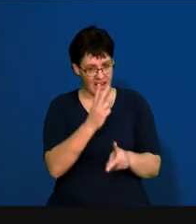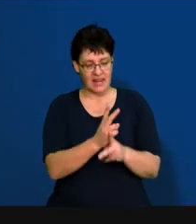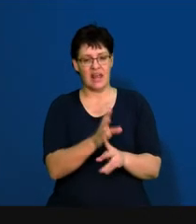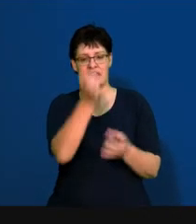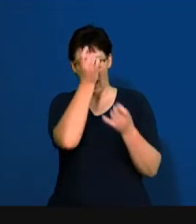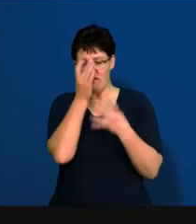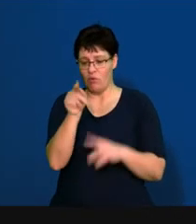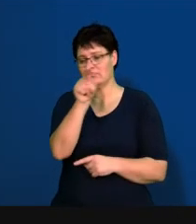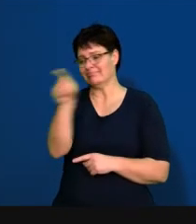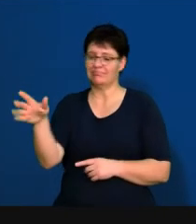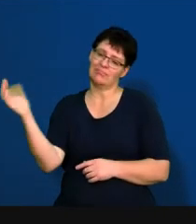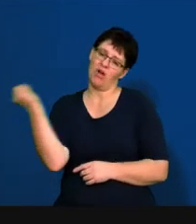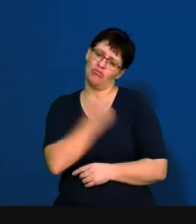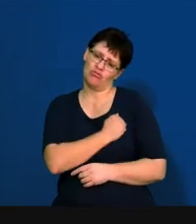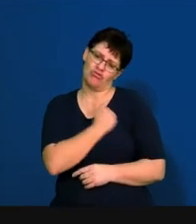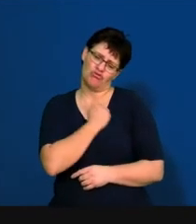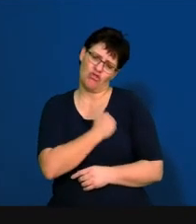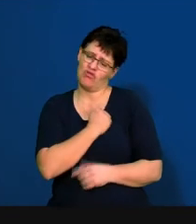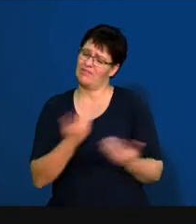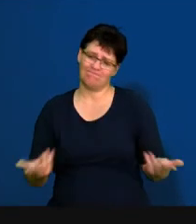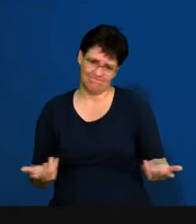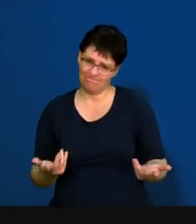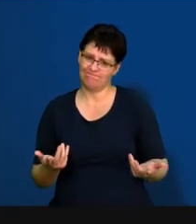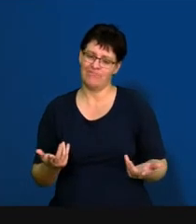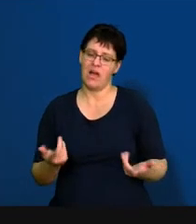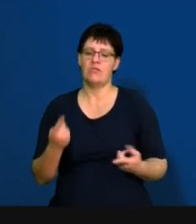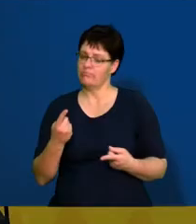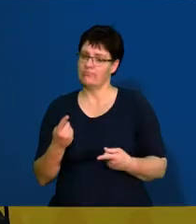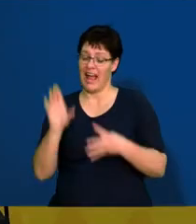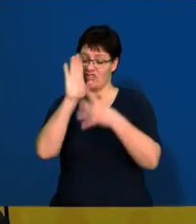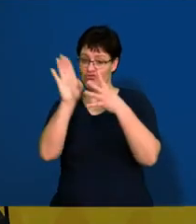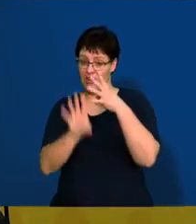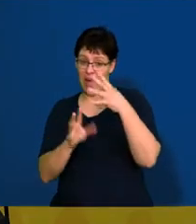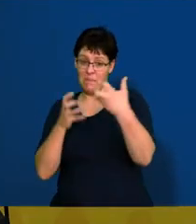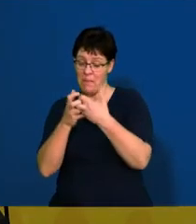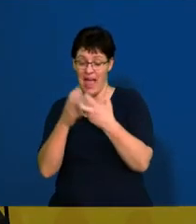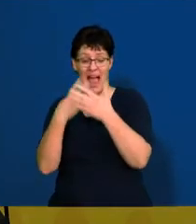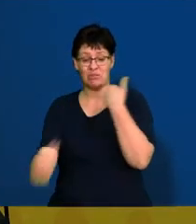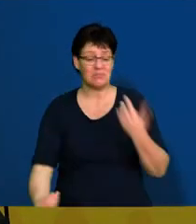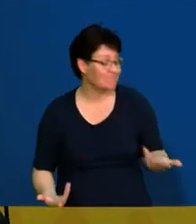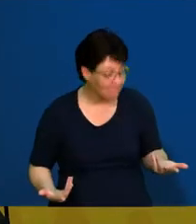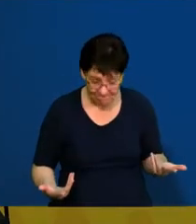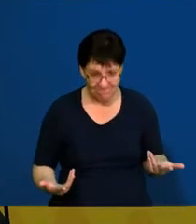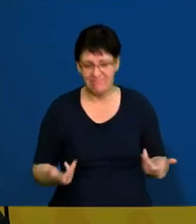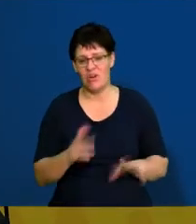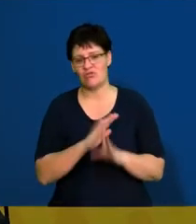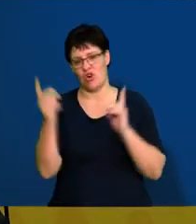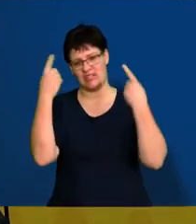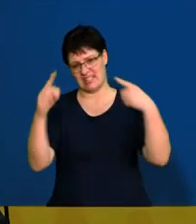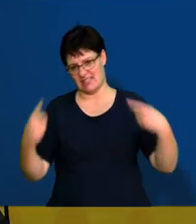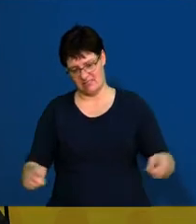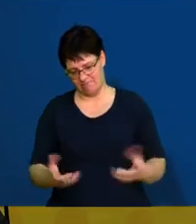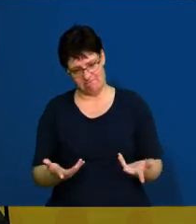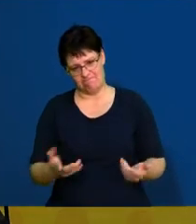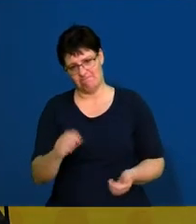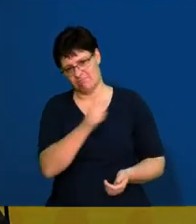will also inform unsuccessful applicants that, unfortunately, their outcome of their application